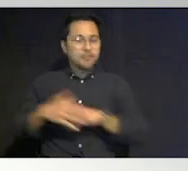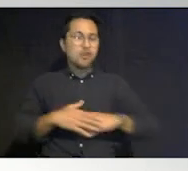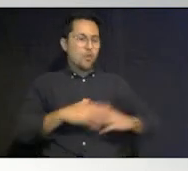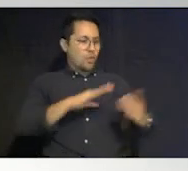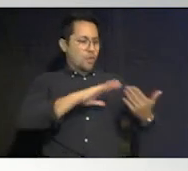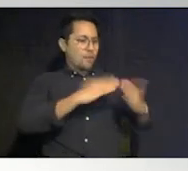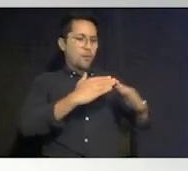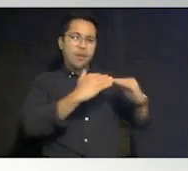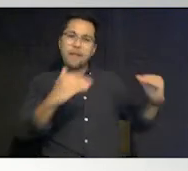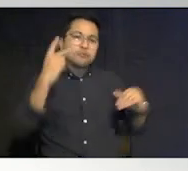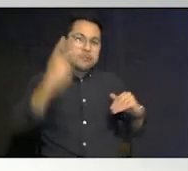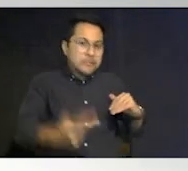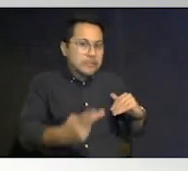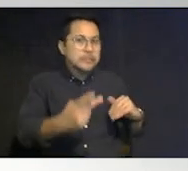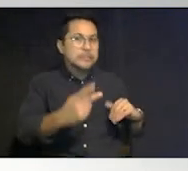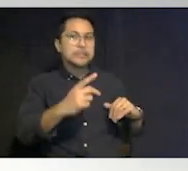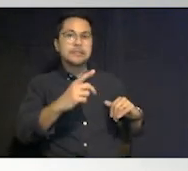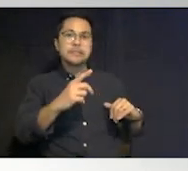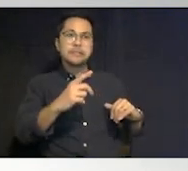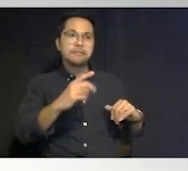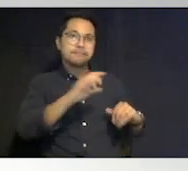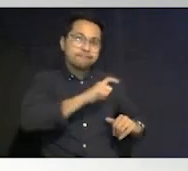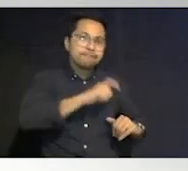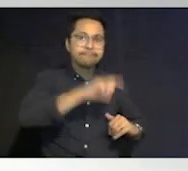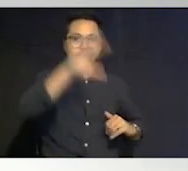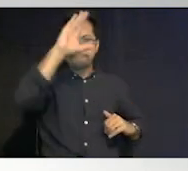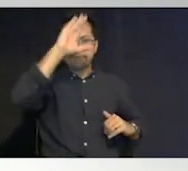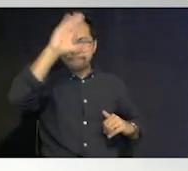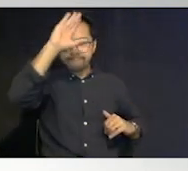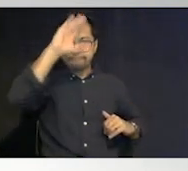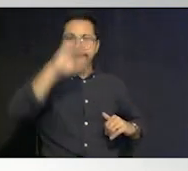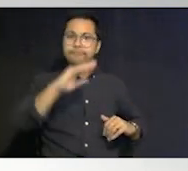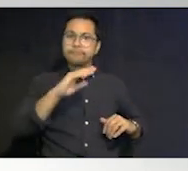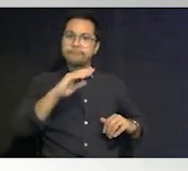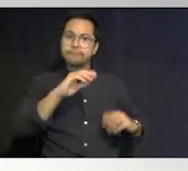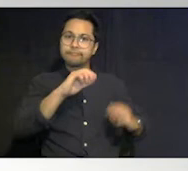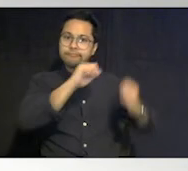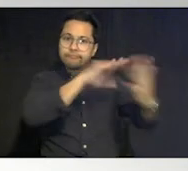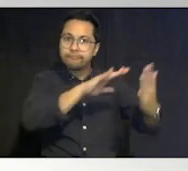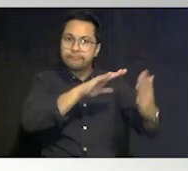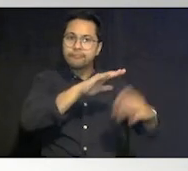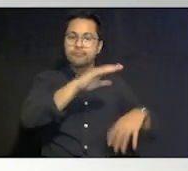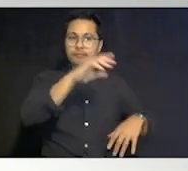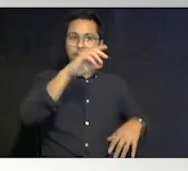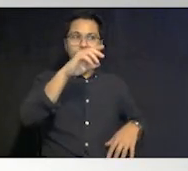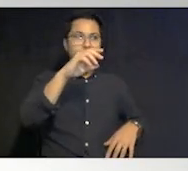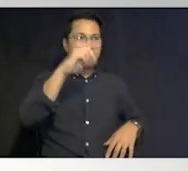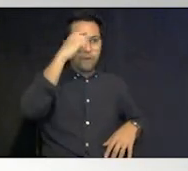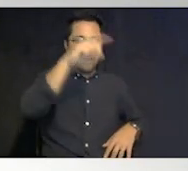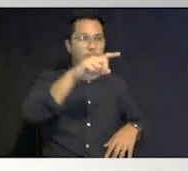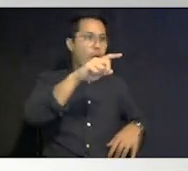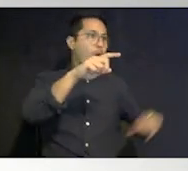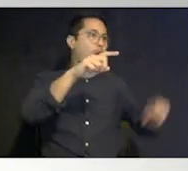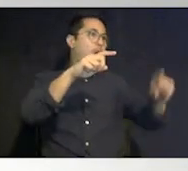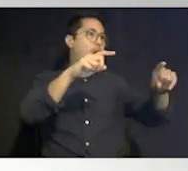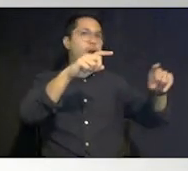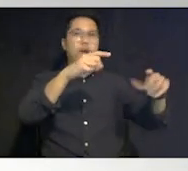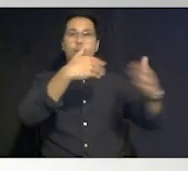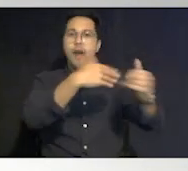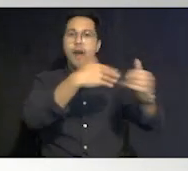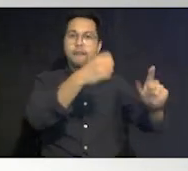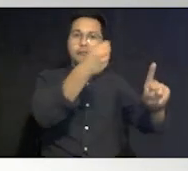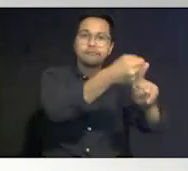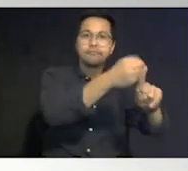seeing those first responders address the needs of that particular community you're seeing the fire and the police and the emts and